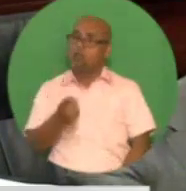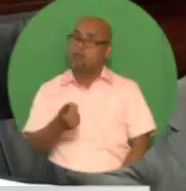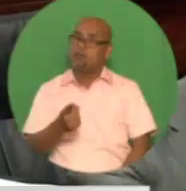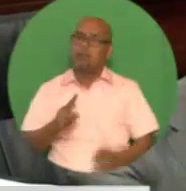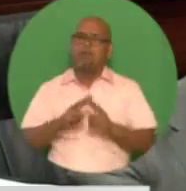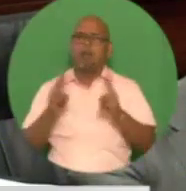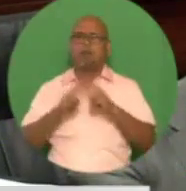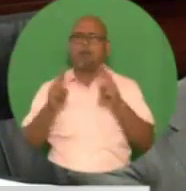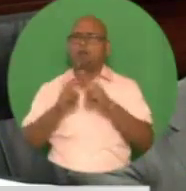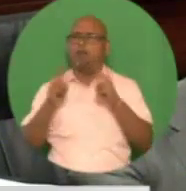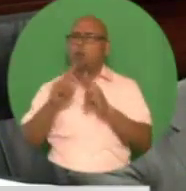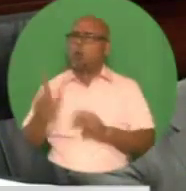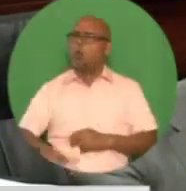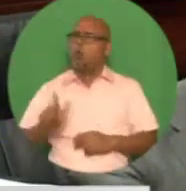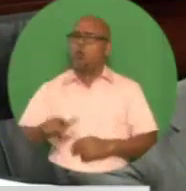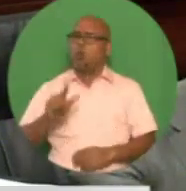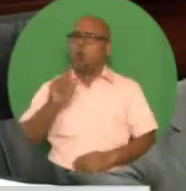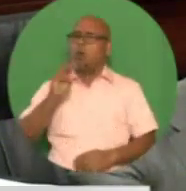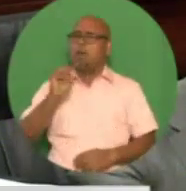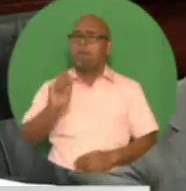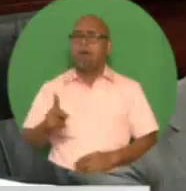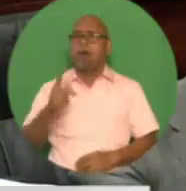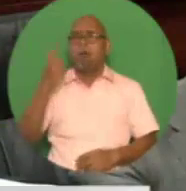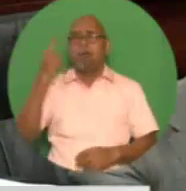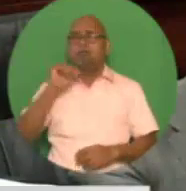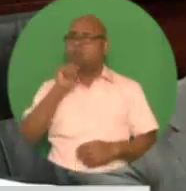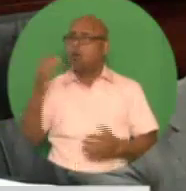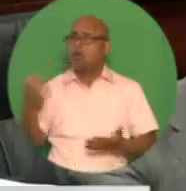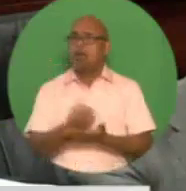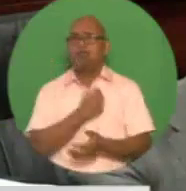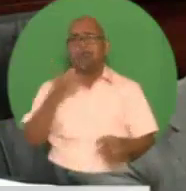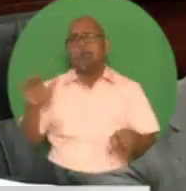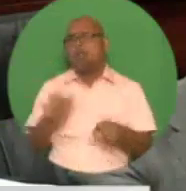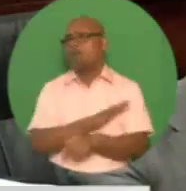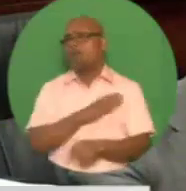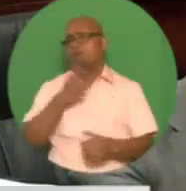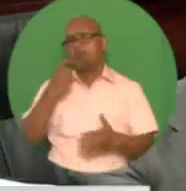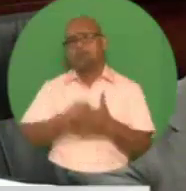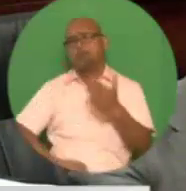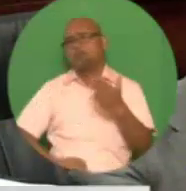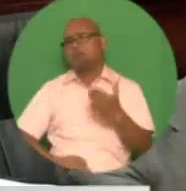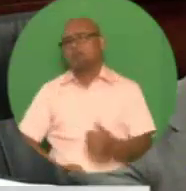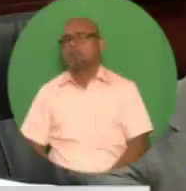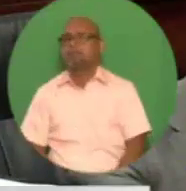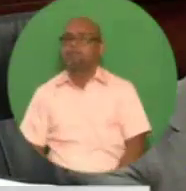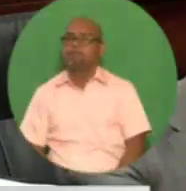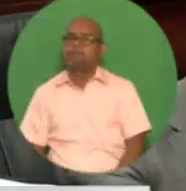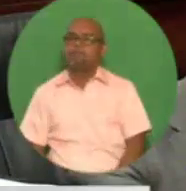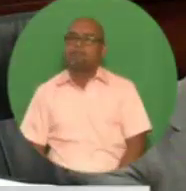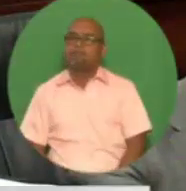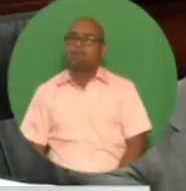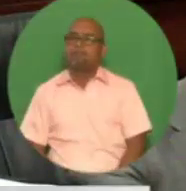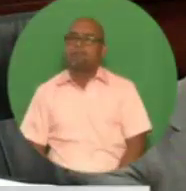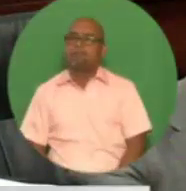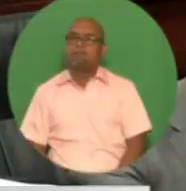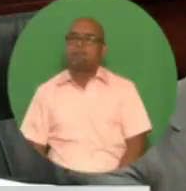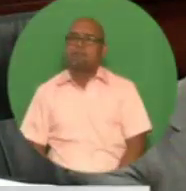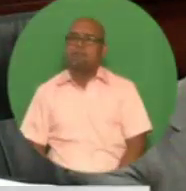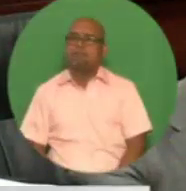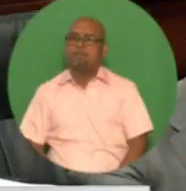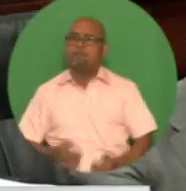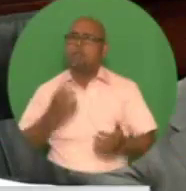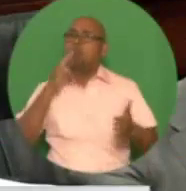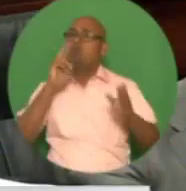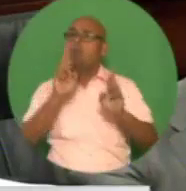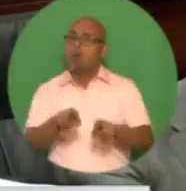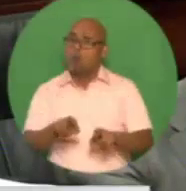for 17, or 61 percent of the 28 indicators. The recommendations from this report are